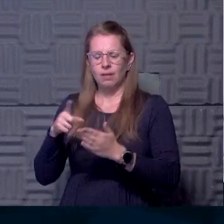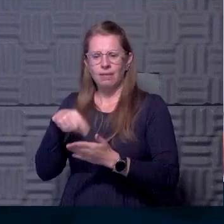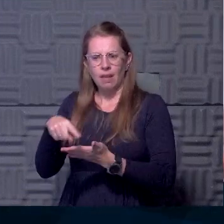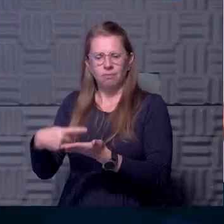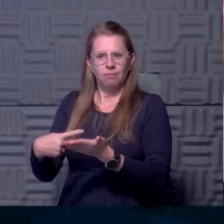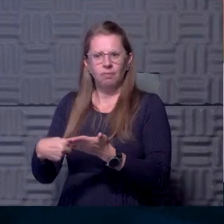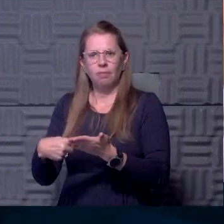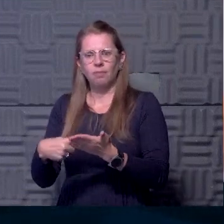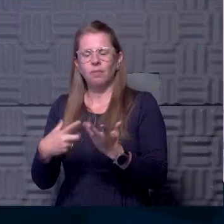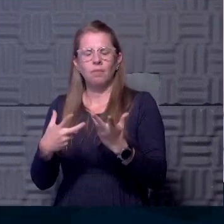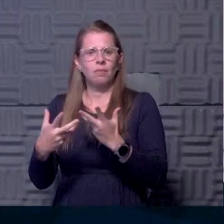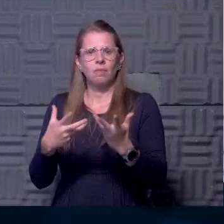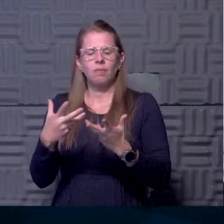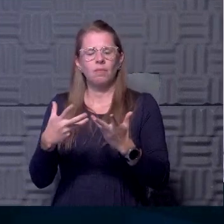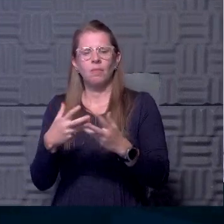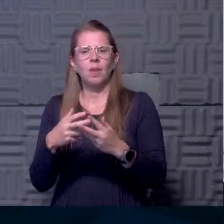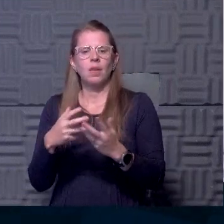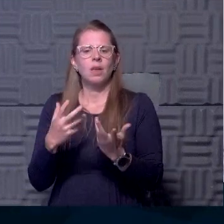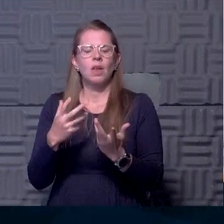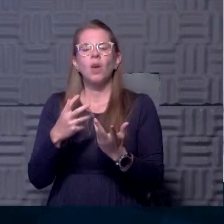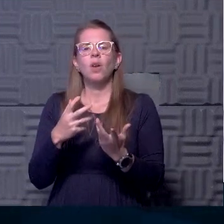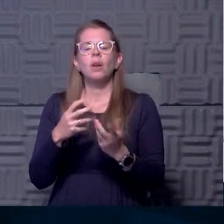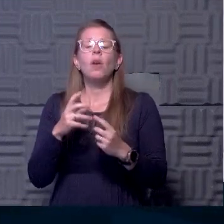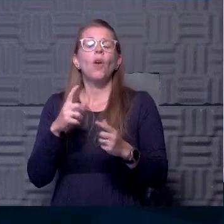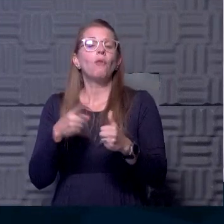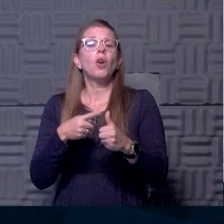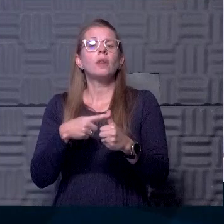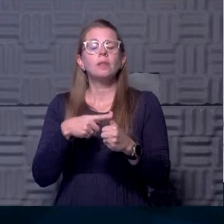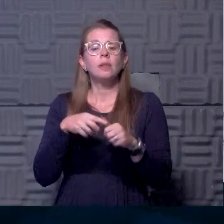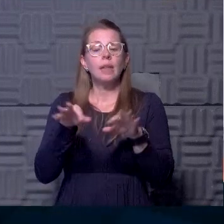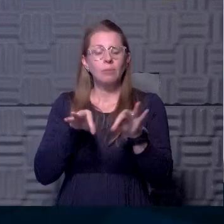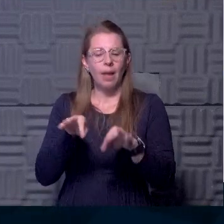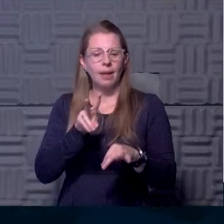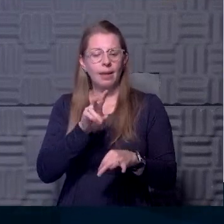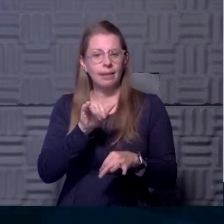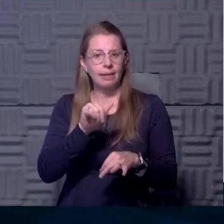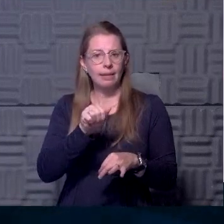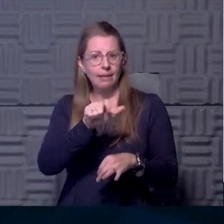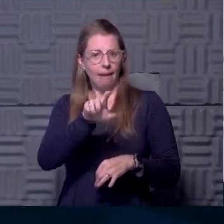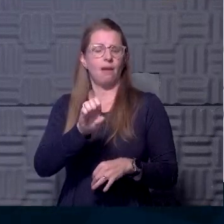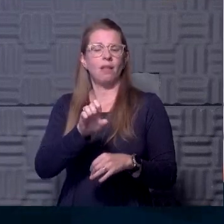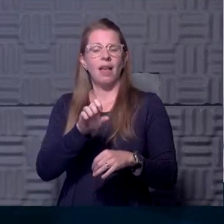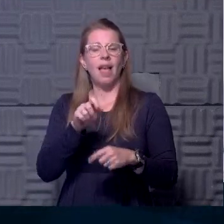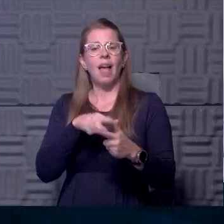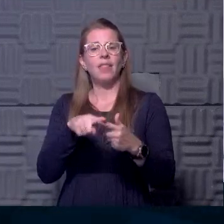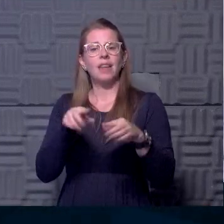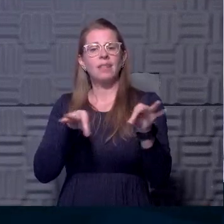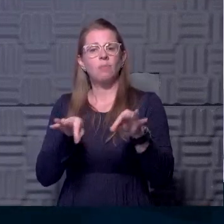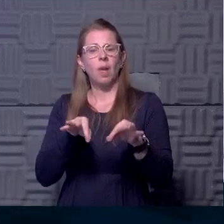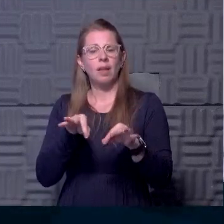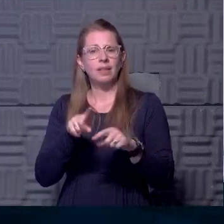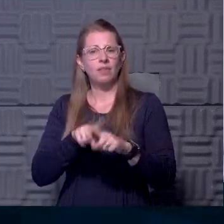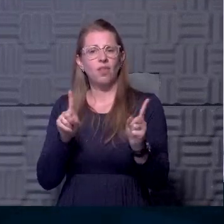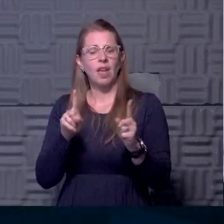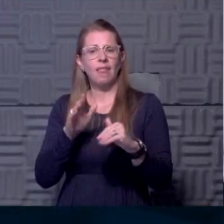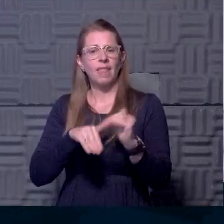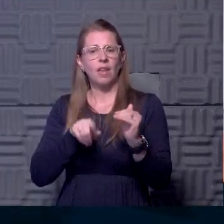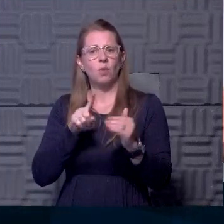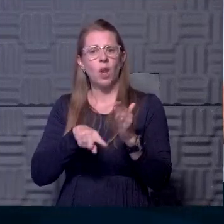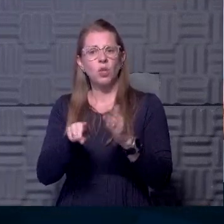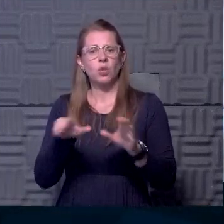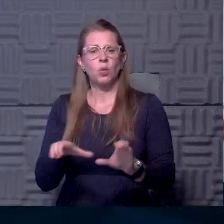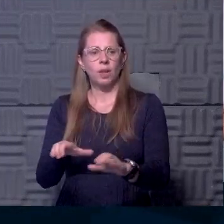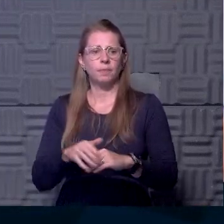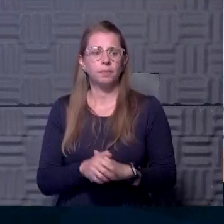got a little left EA action. So how is your things? Well, first of tell us about the Yale deal and then tell us how it's different from what you, you all are doing. So what